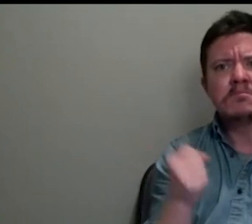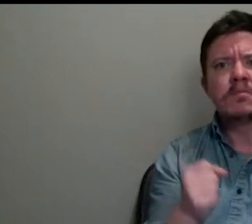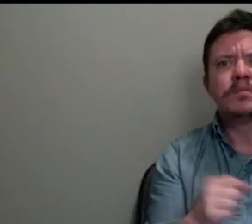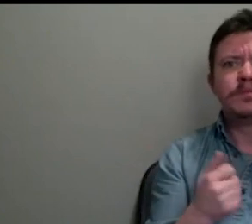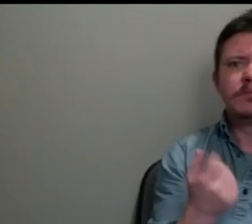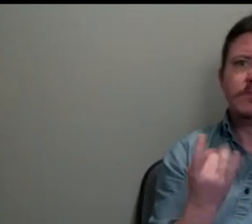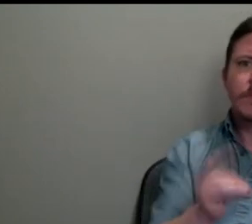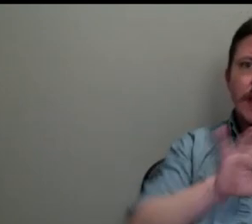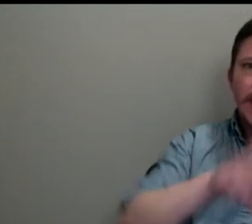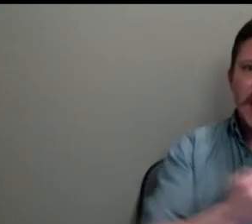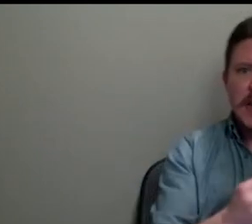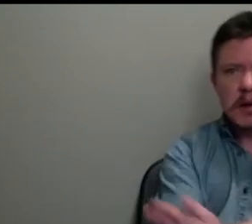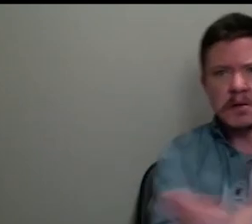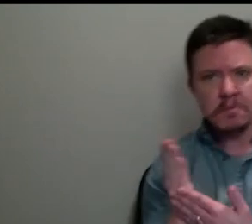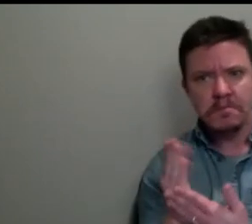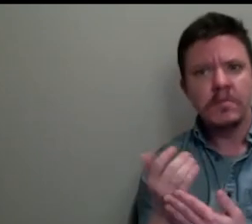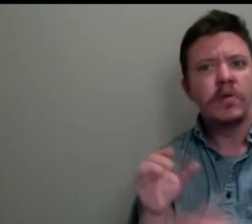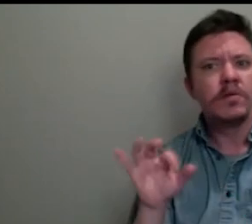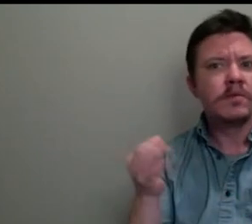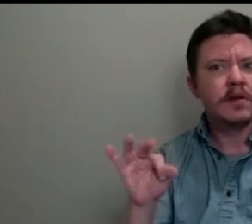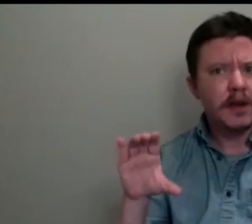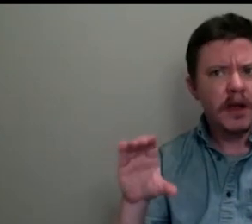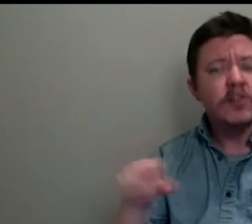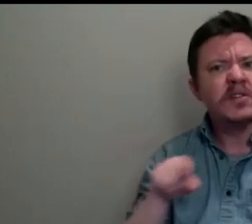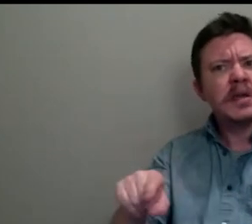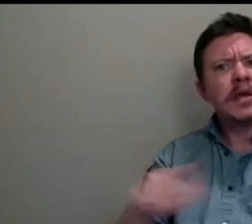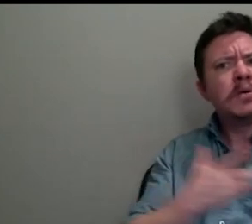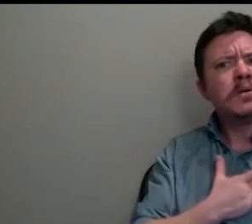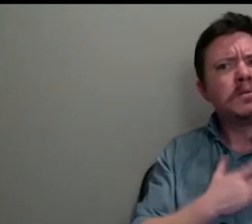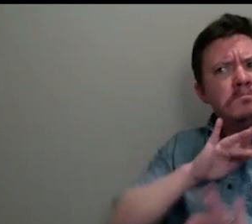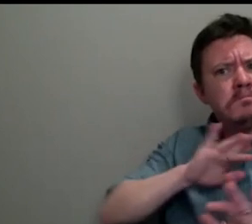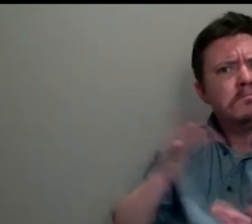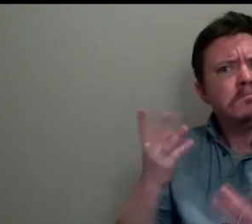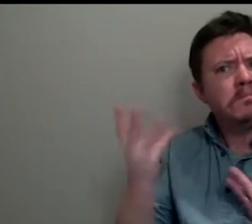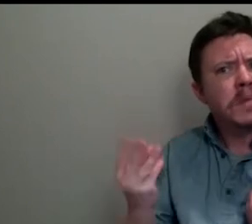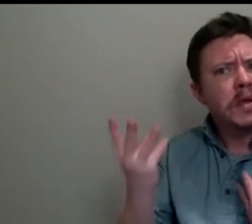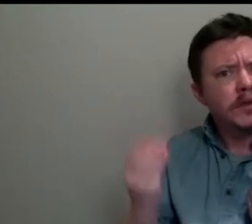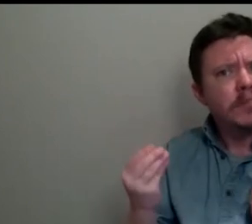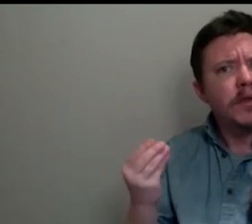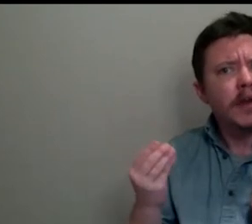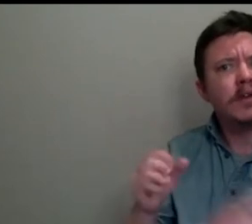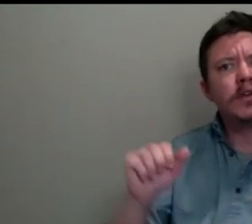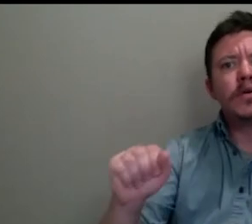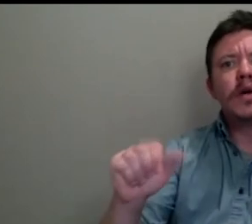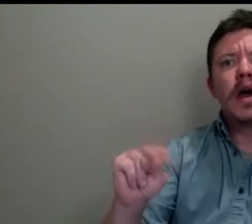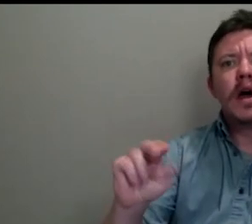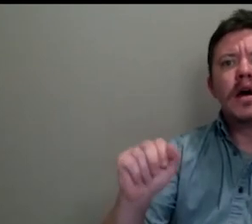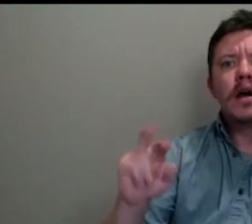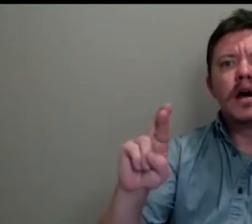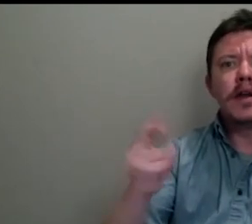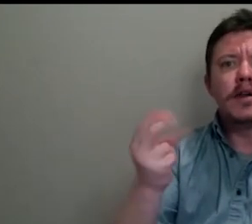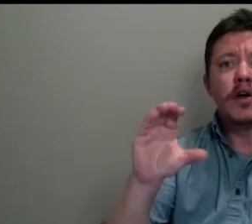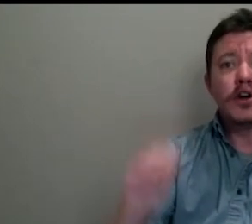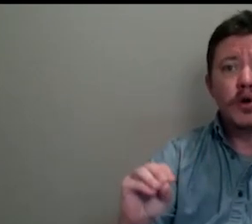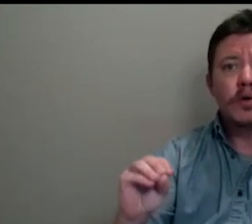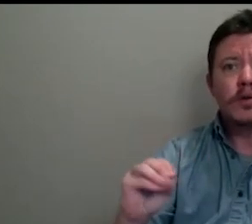later in the 1890s, he was sympathetic to anarcho-communism. And that tends to